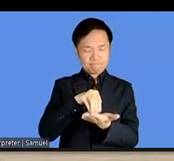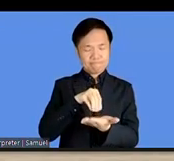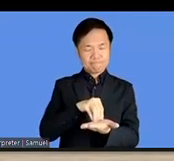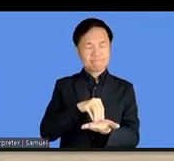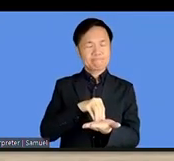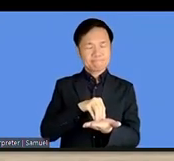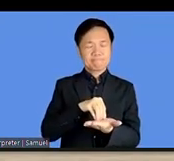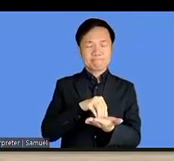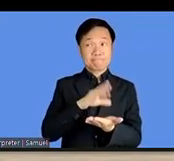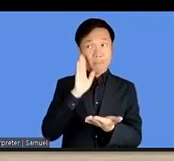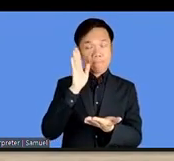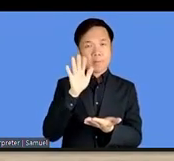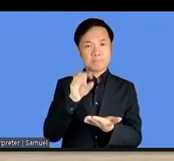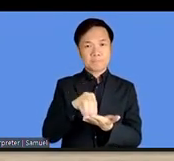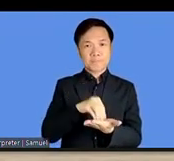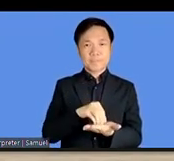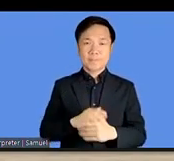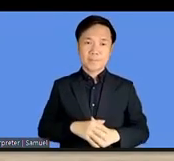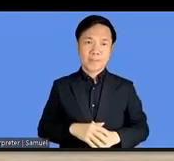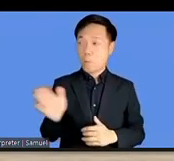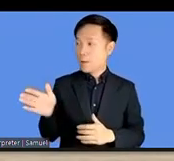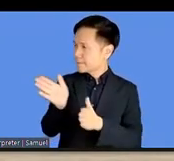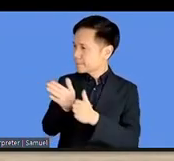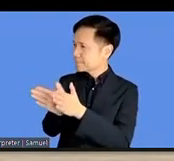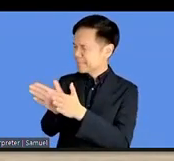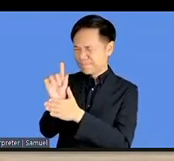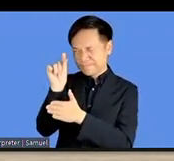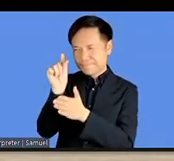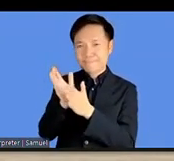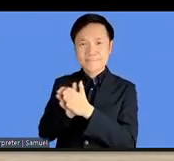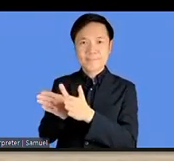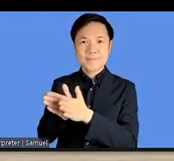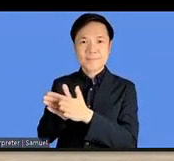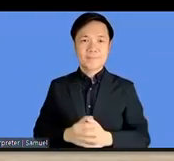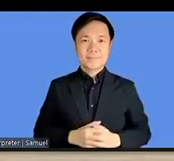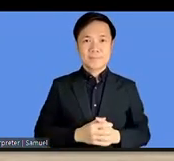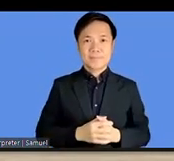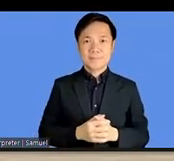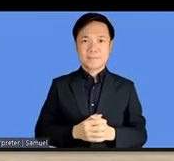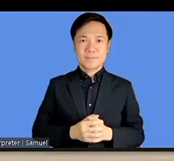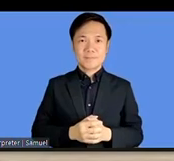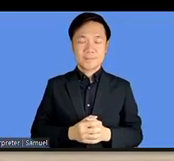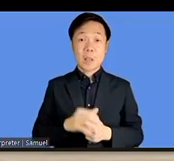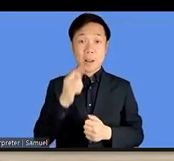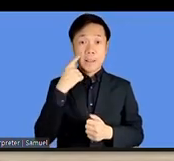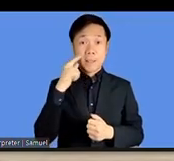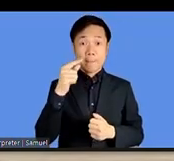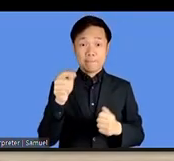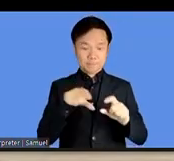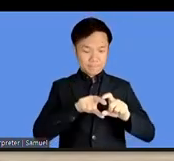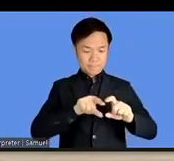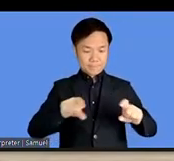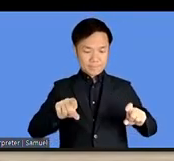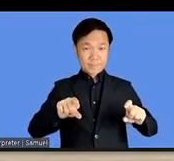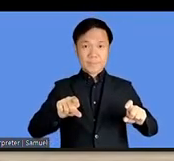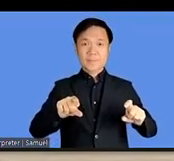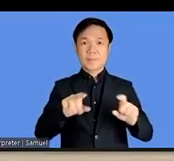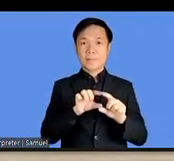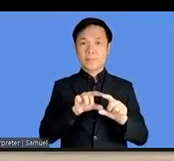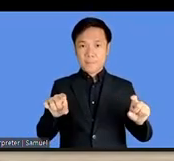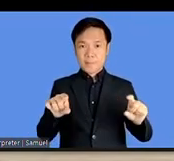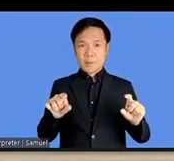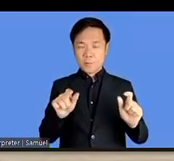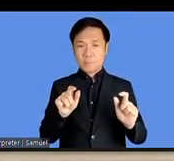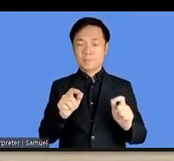clary sake um we do need another line item on the bottom but um